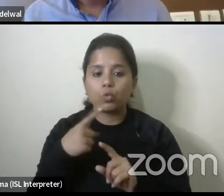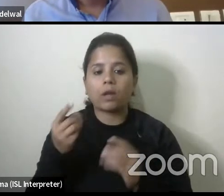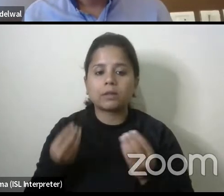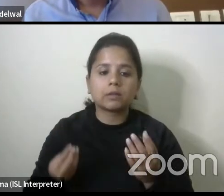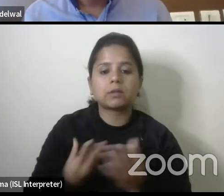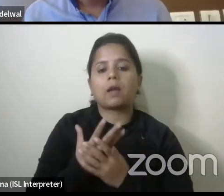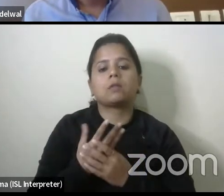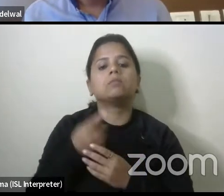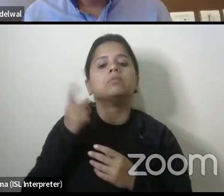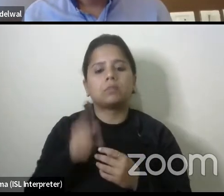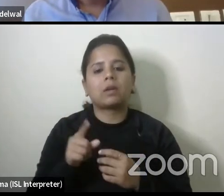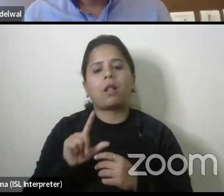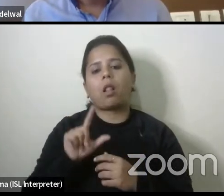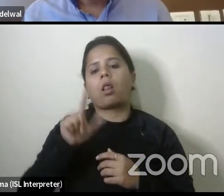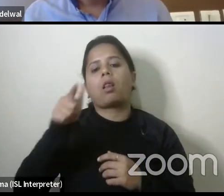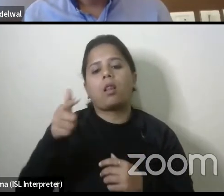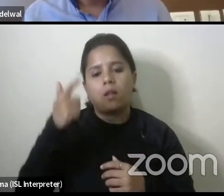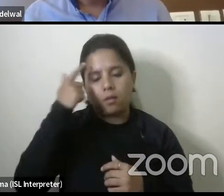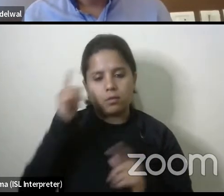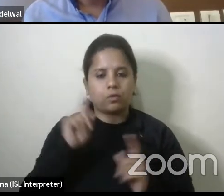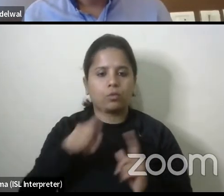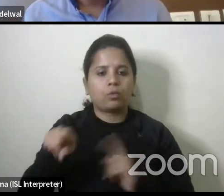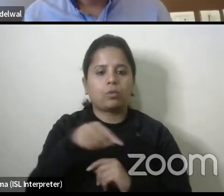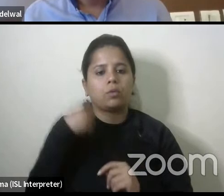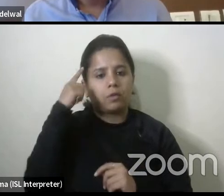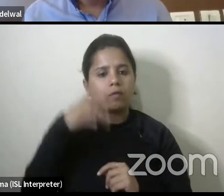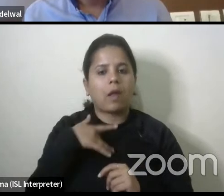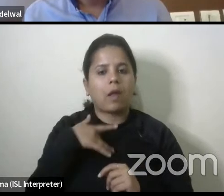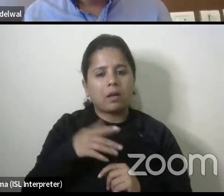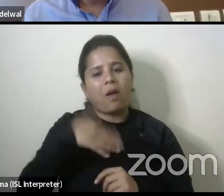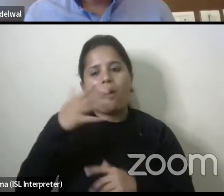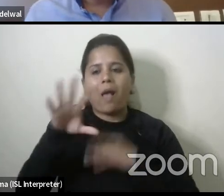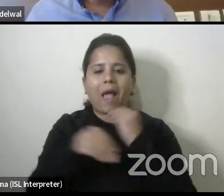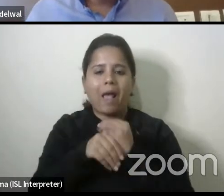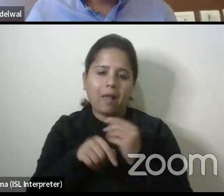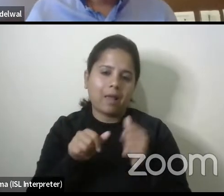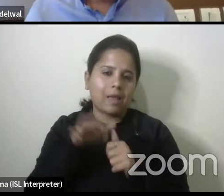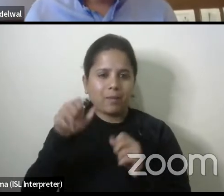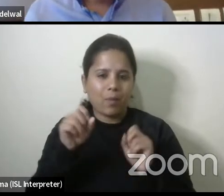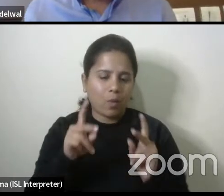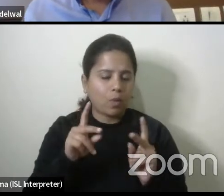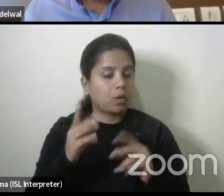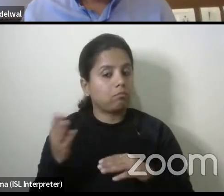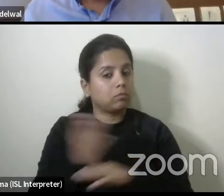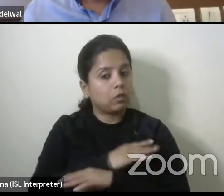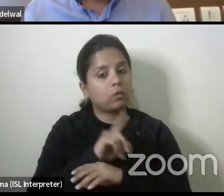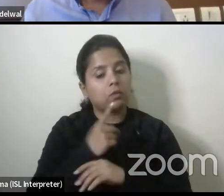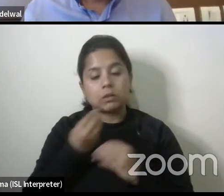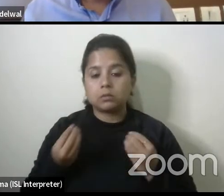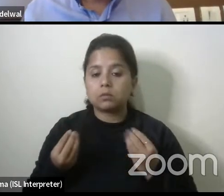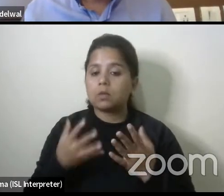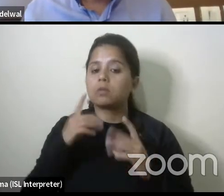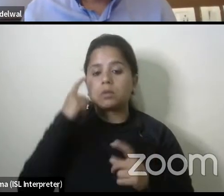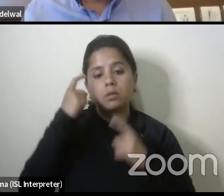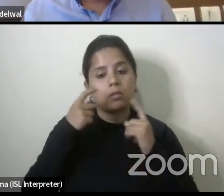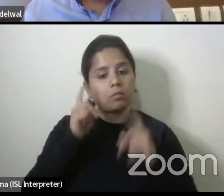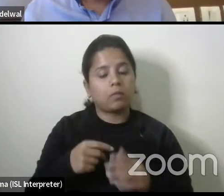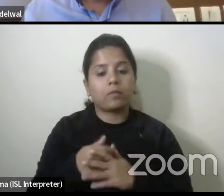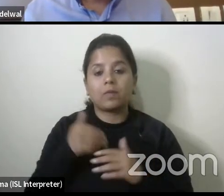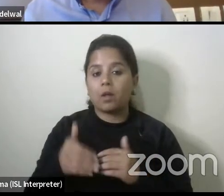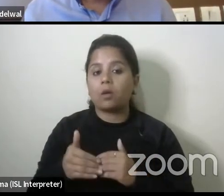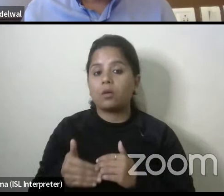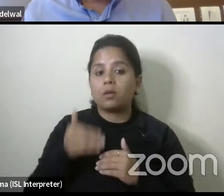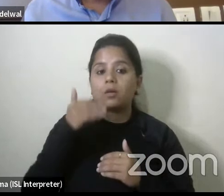and it cannot be something that comes as a add-on later for a project as well um before we move ahead into